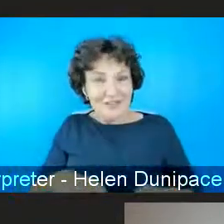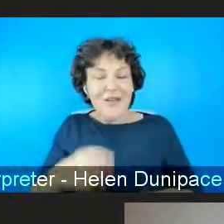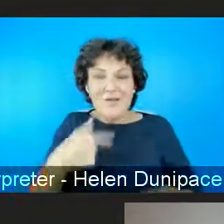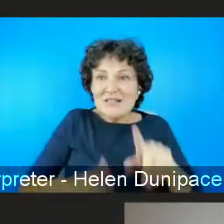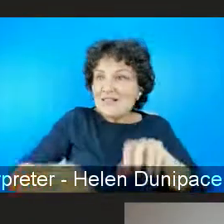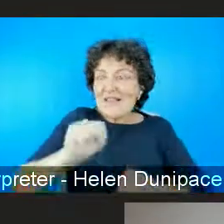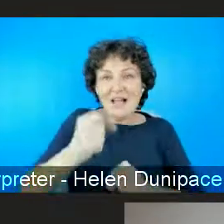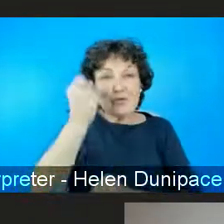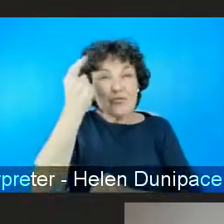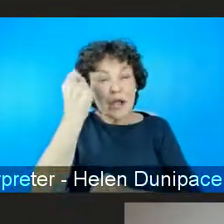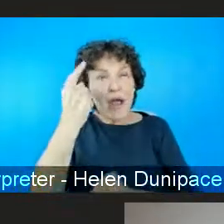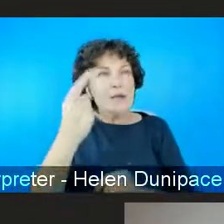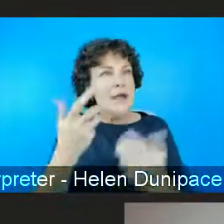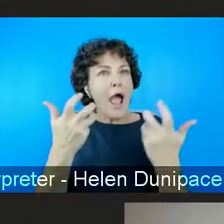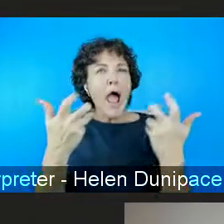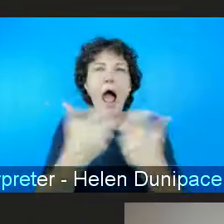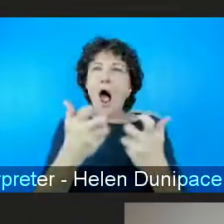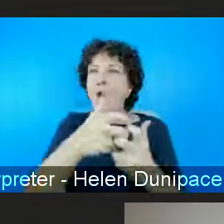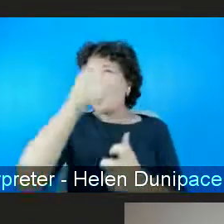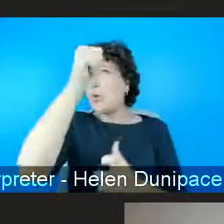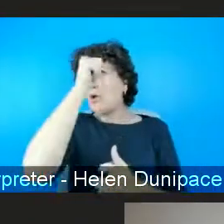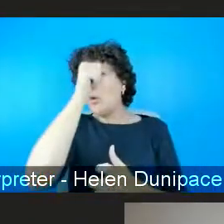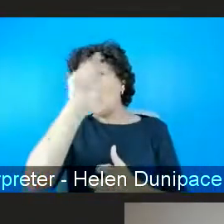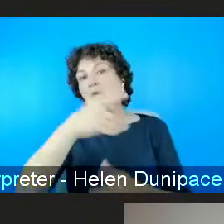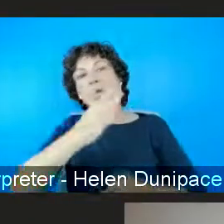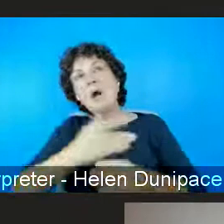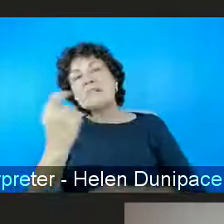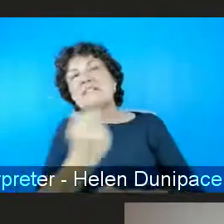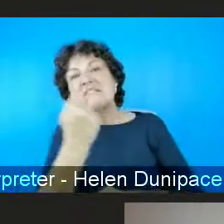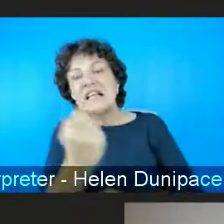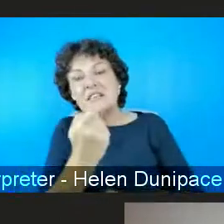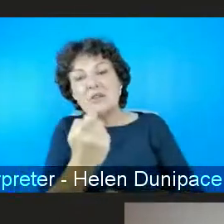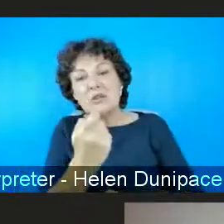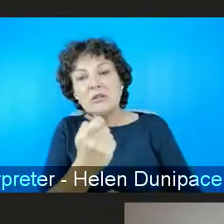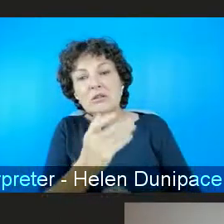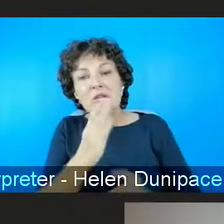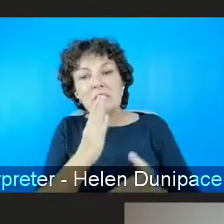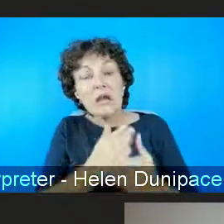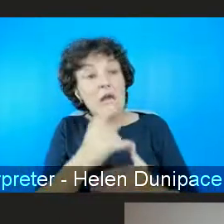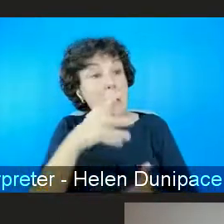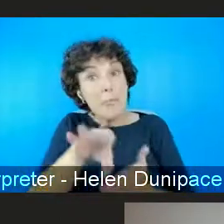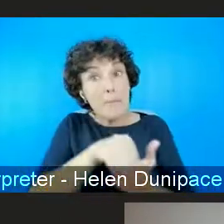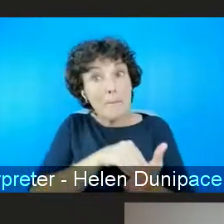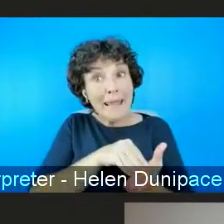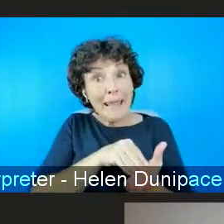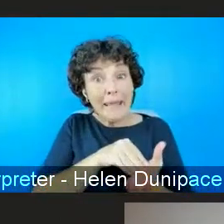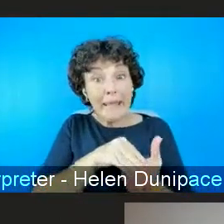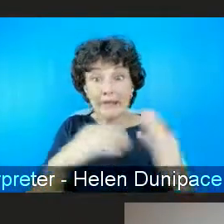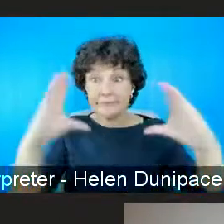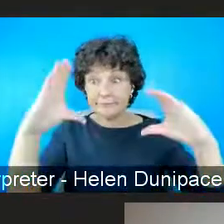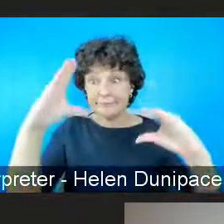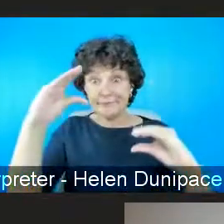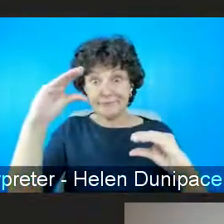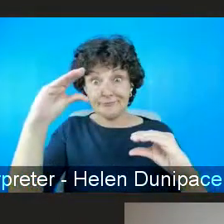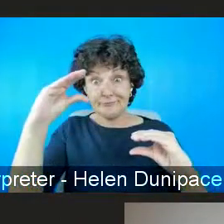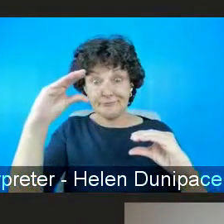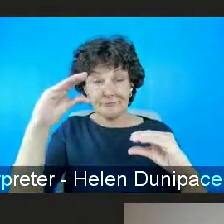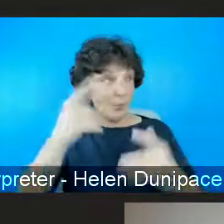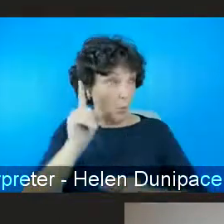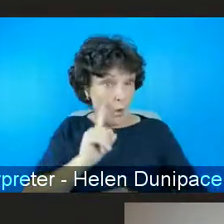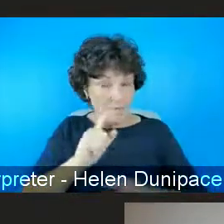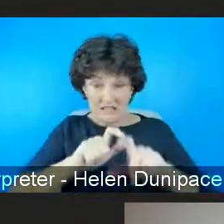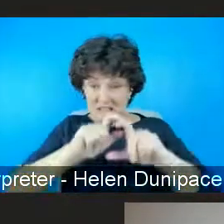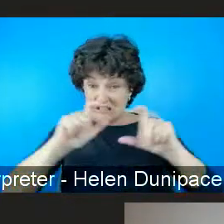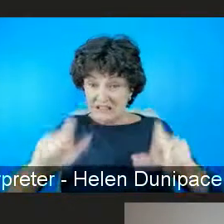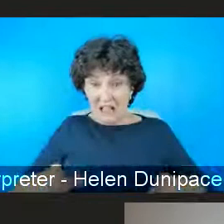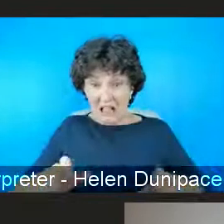that a good indicator of our work on violence against women is, have we closed the pay gap? Are, you know, women still disproportionately so